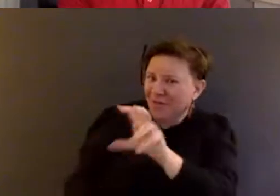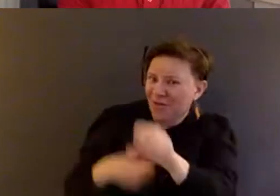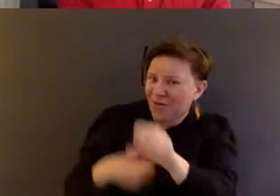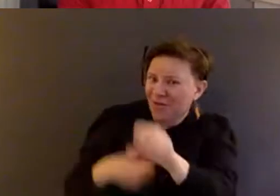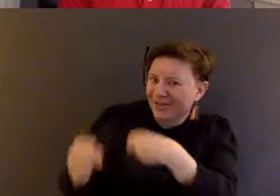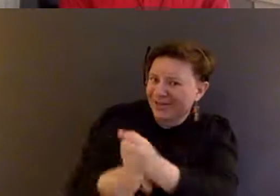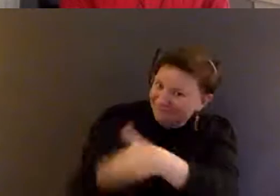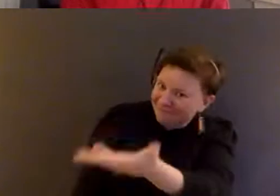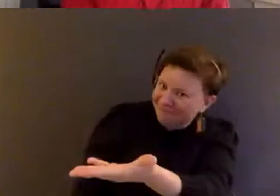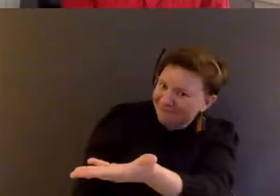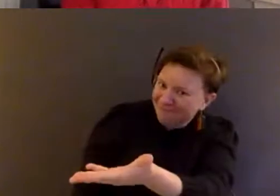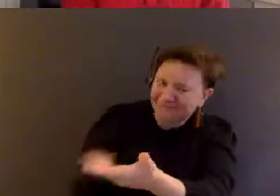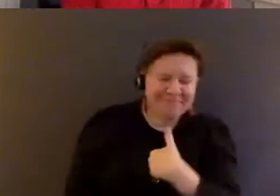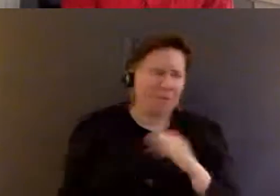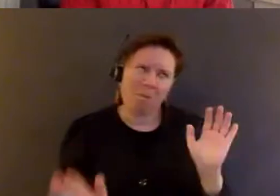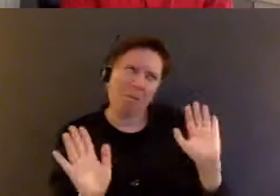I'm not that.